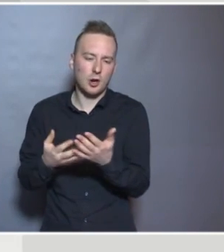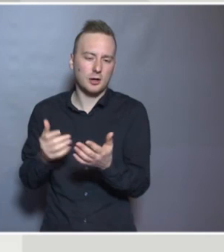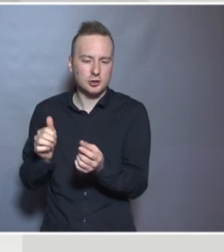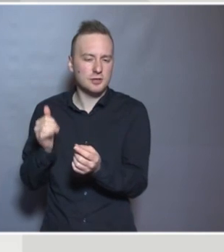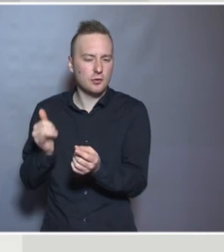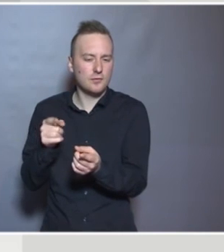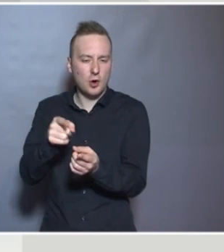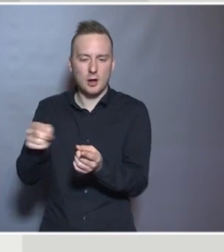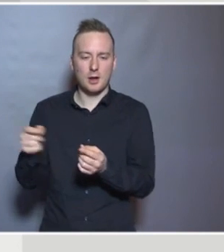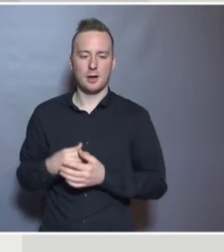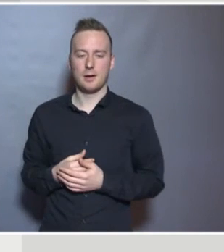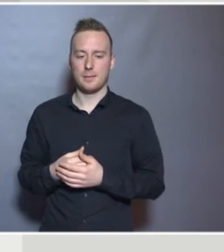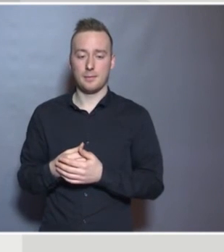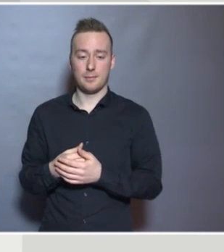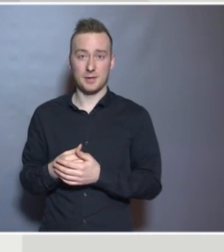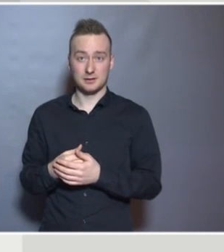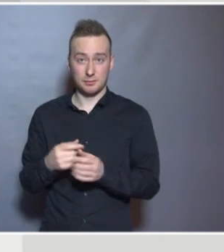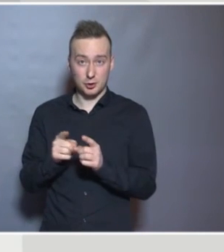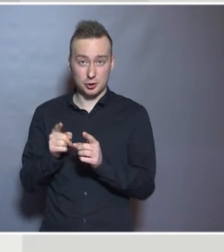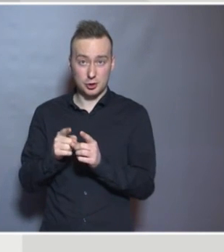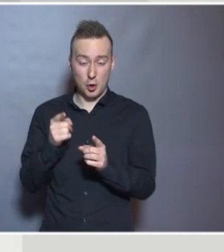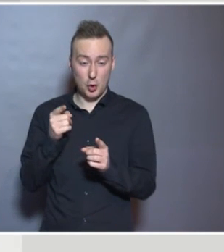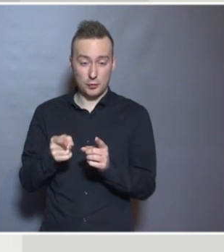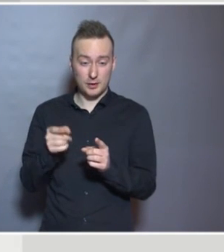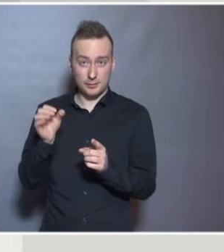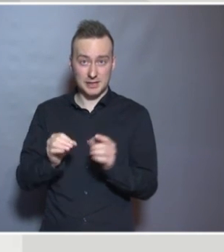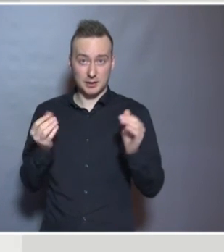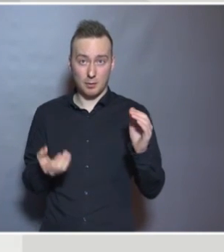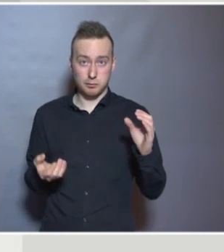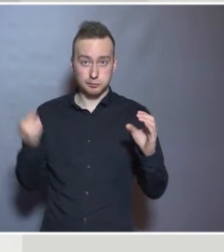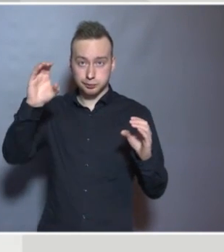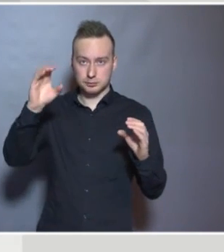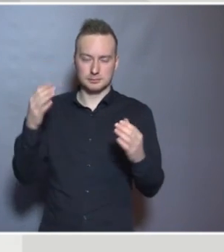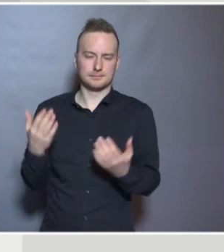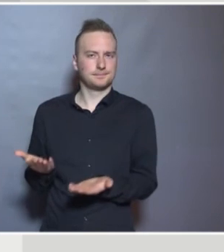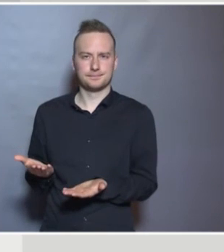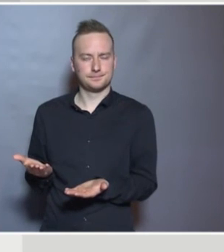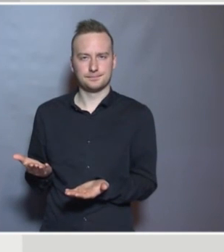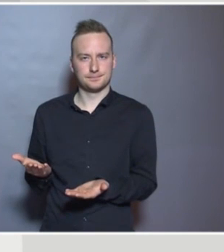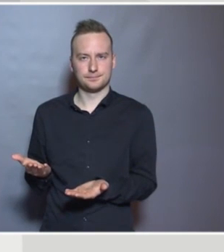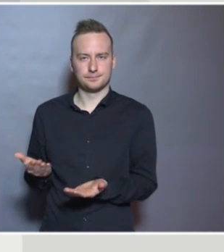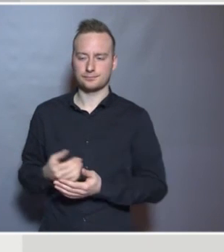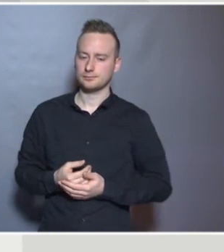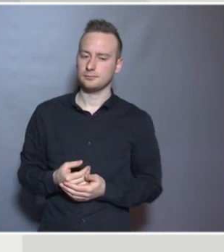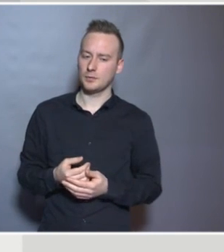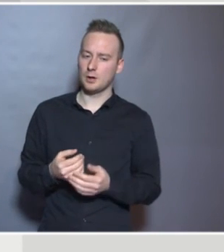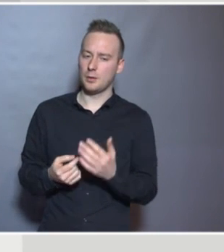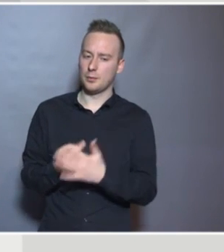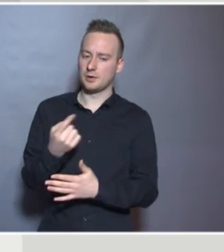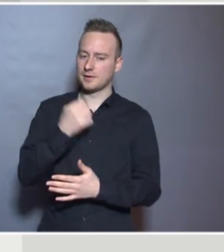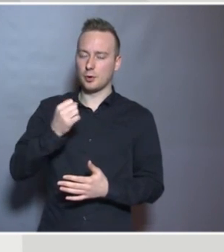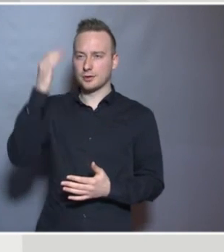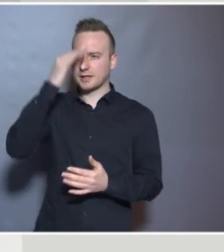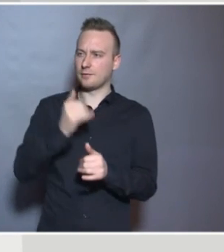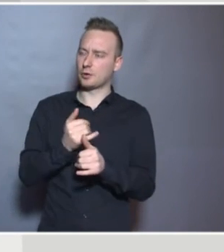equating for an extra 100% of the population. What does that say about how we set up and think about special needs